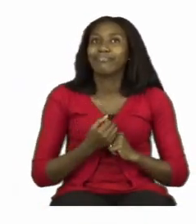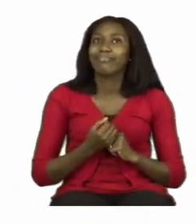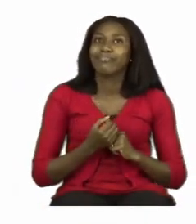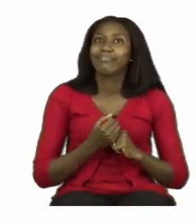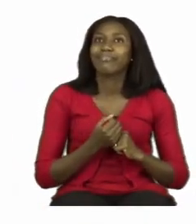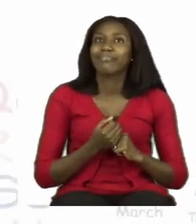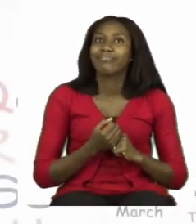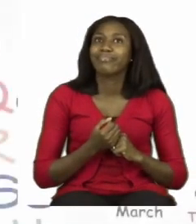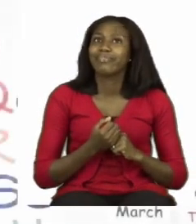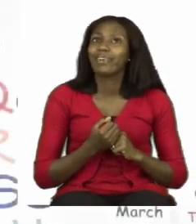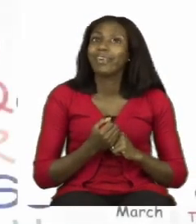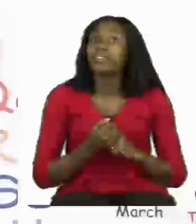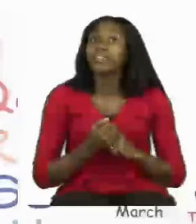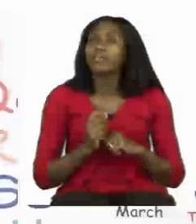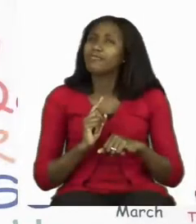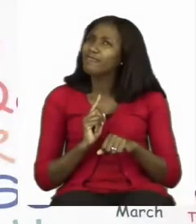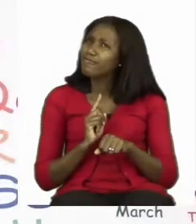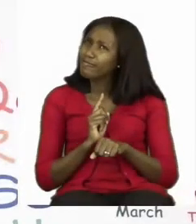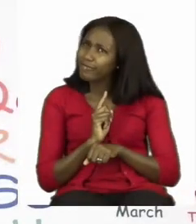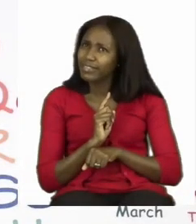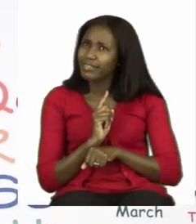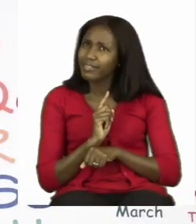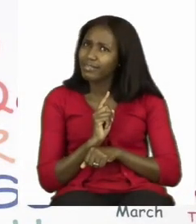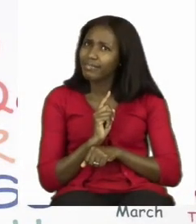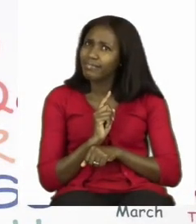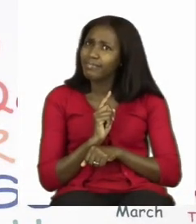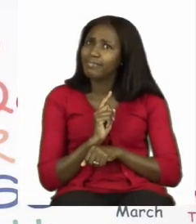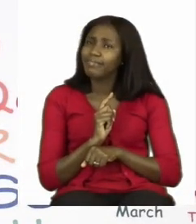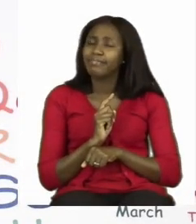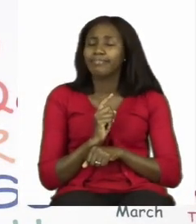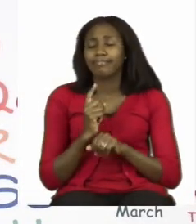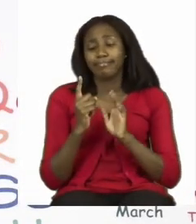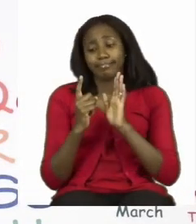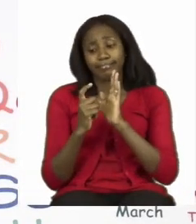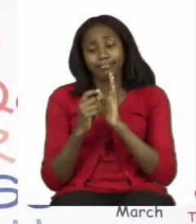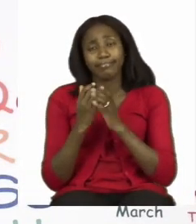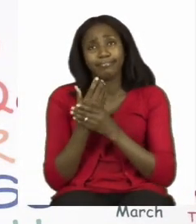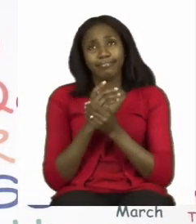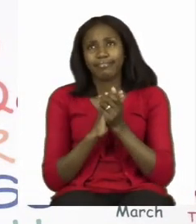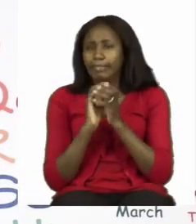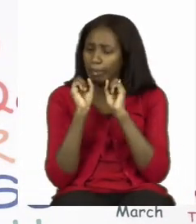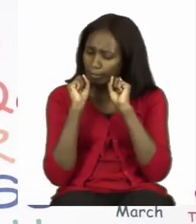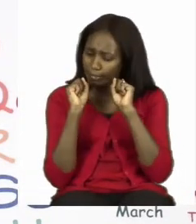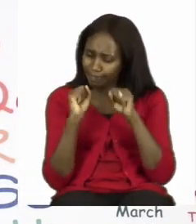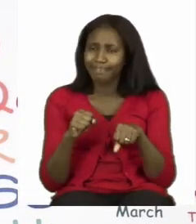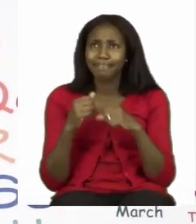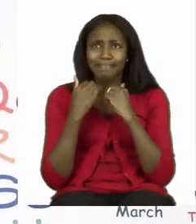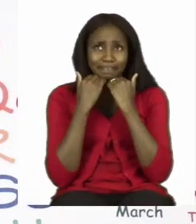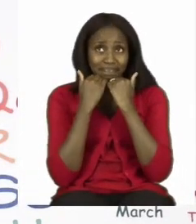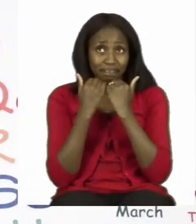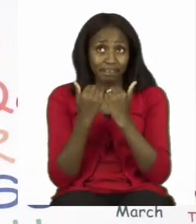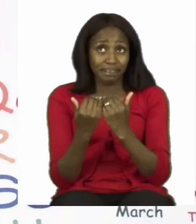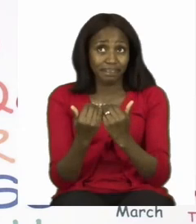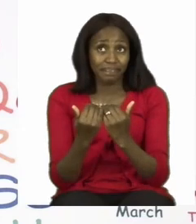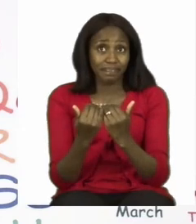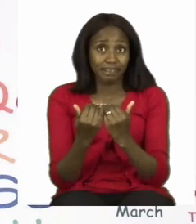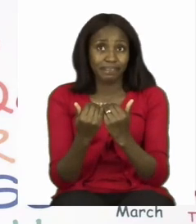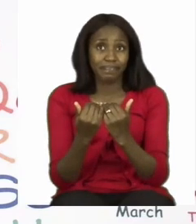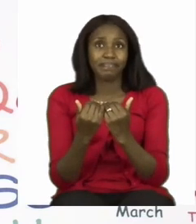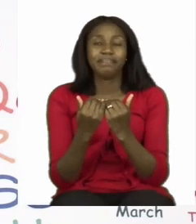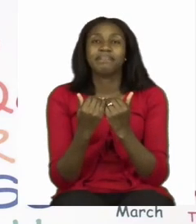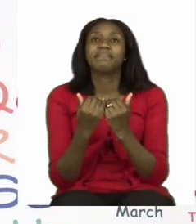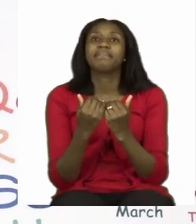And before we get into any lessons boys and girls we know that we need to sanitize. So let us take our sanitizer